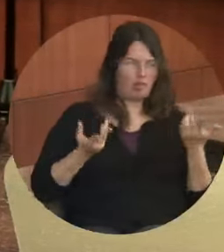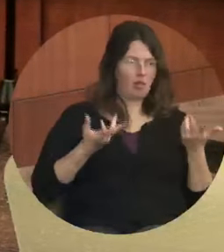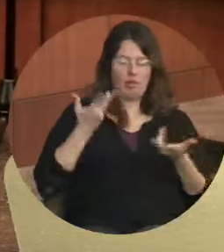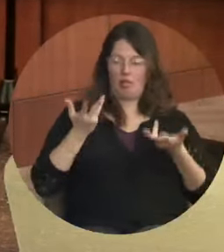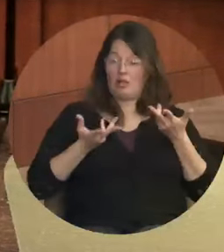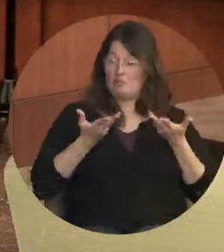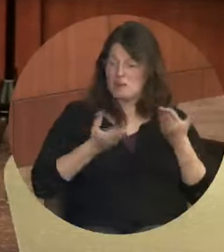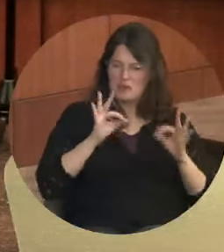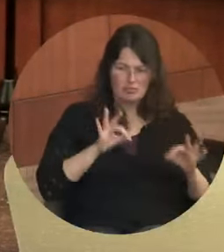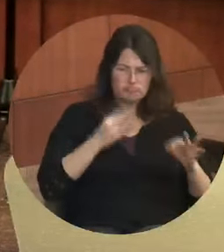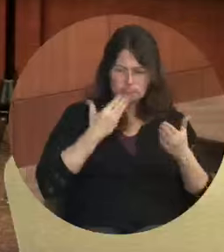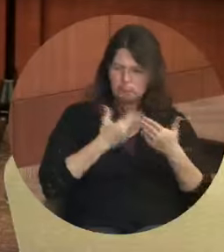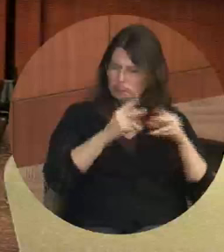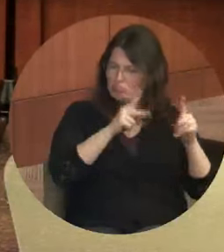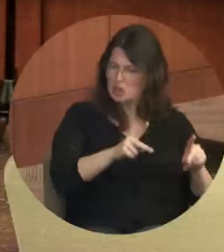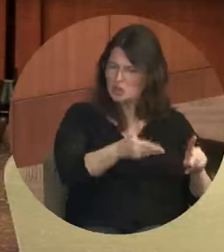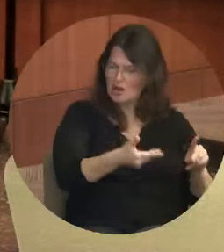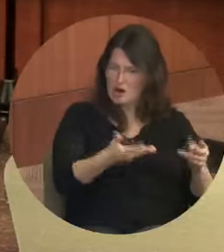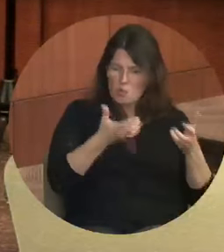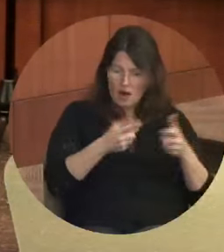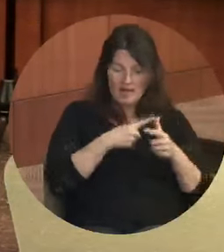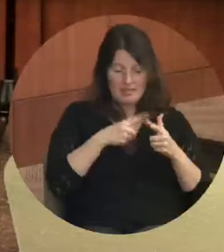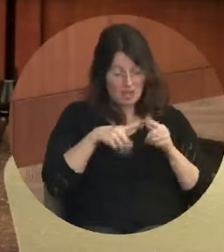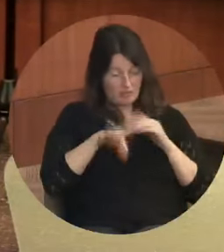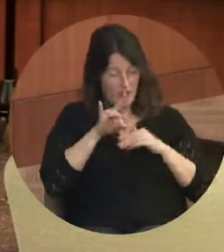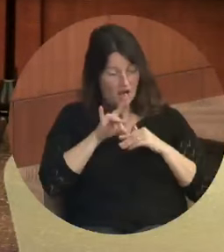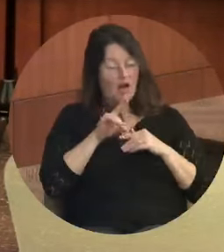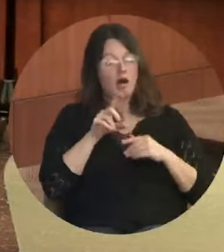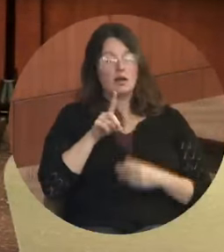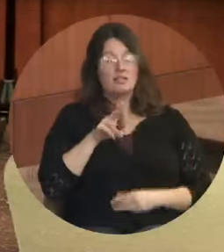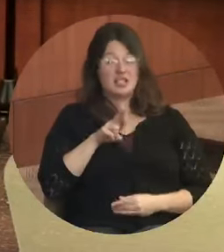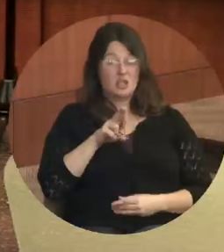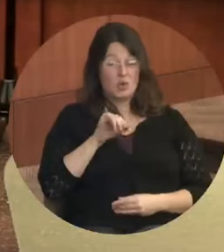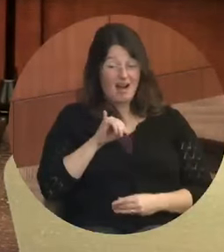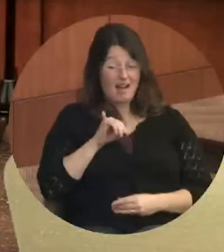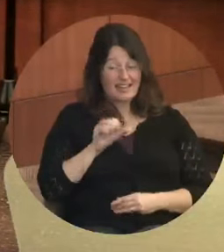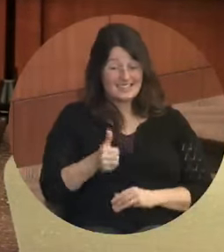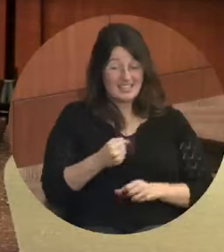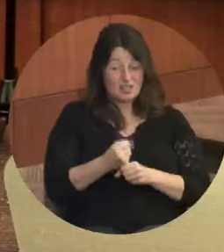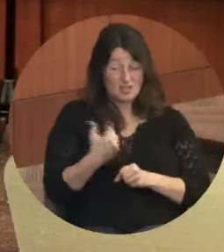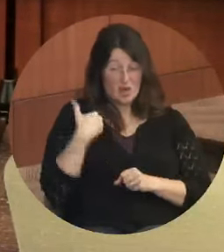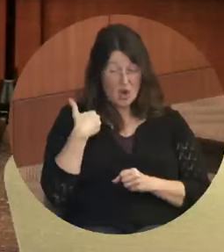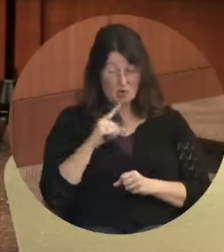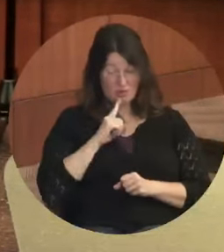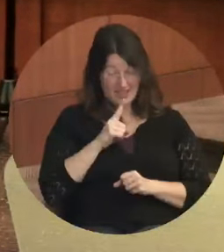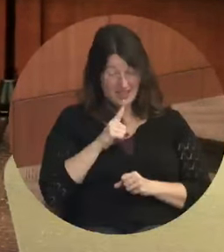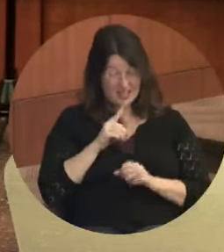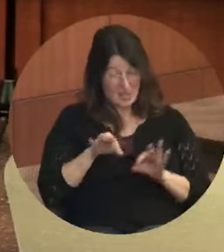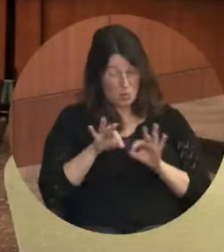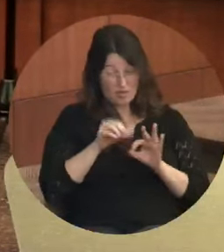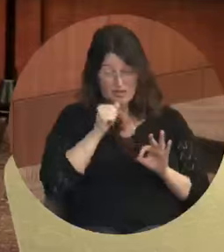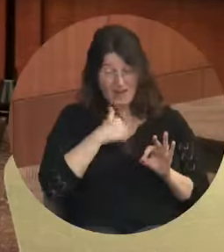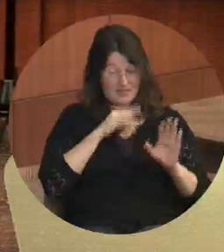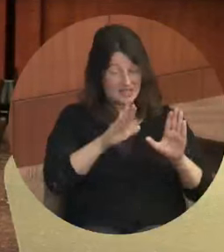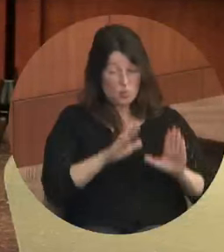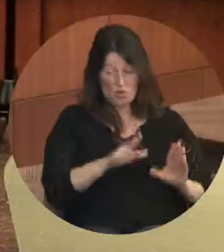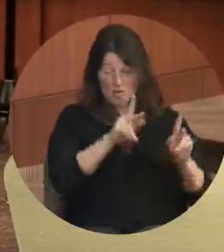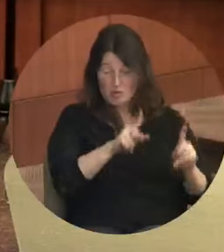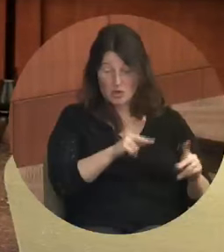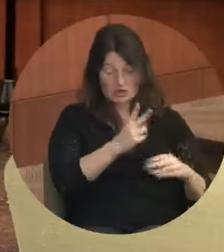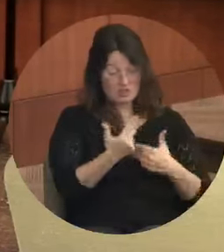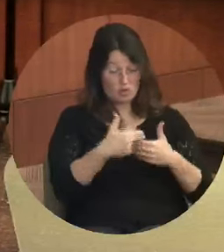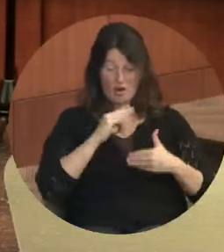you know was a DUI 10 years ago really worth not having this great person on our staff? No. So